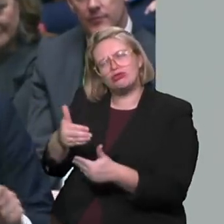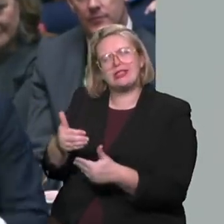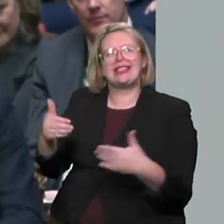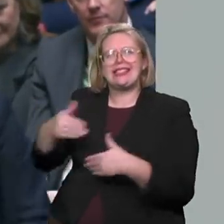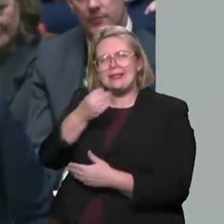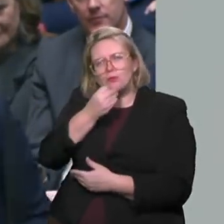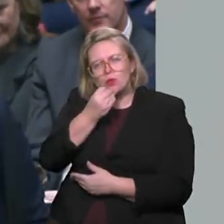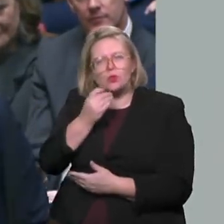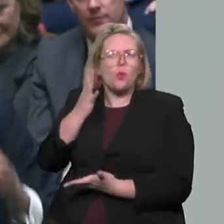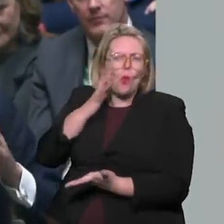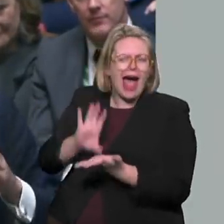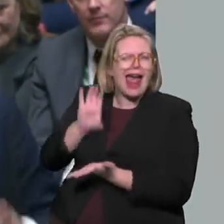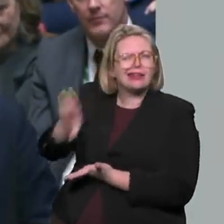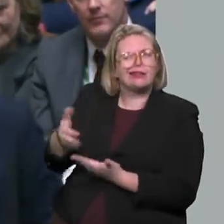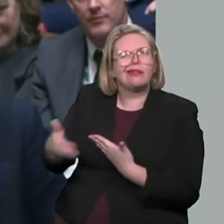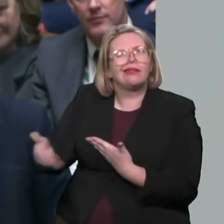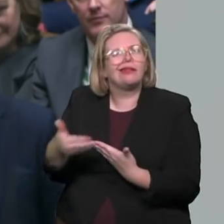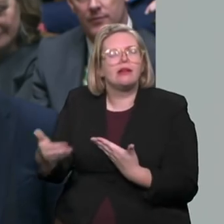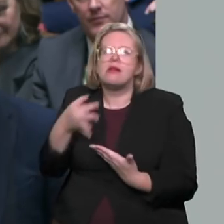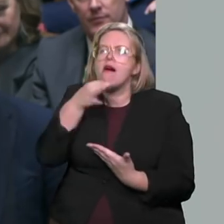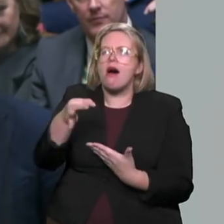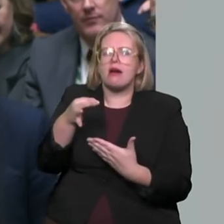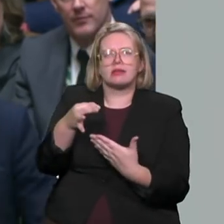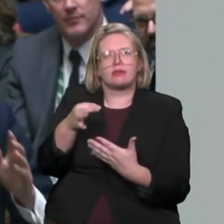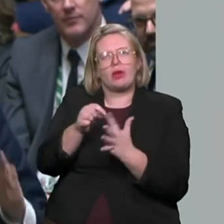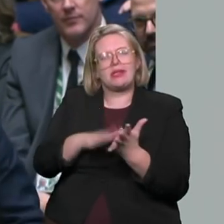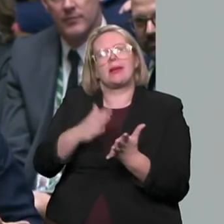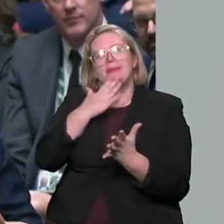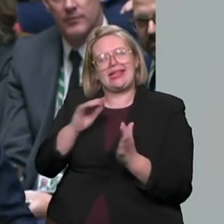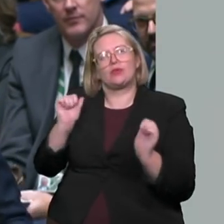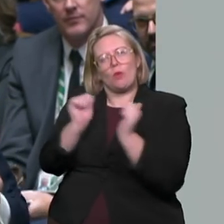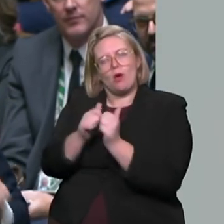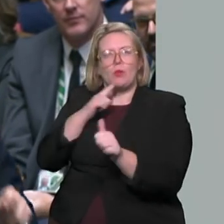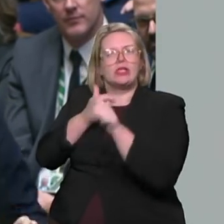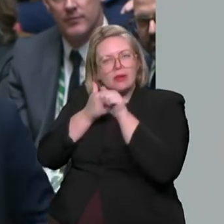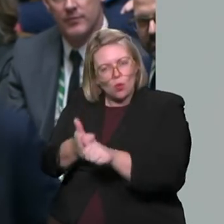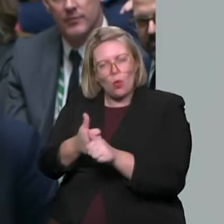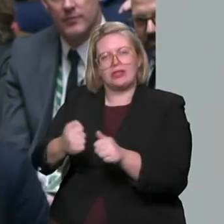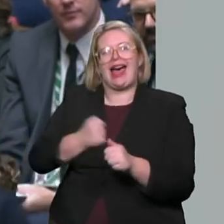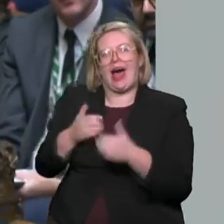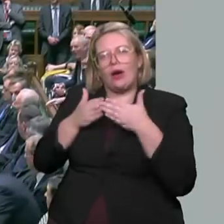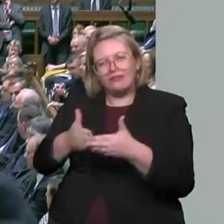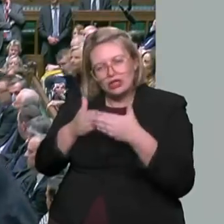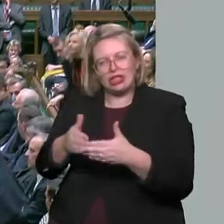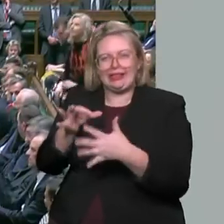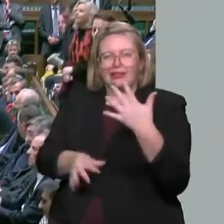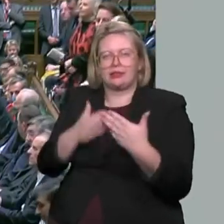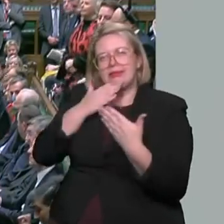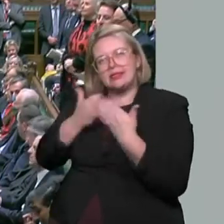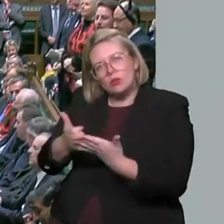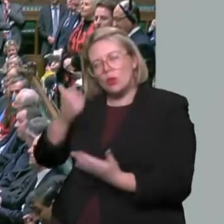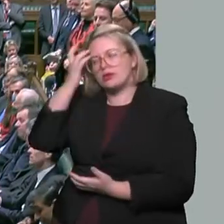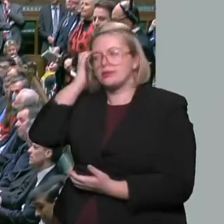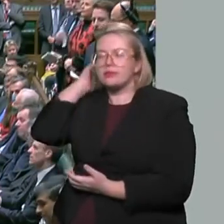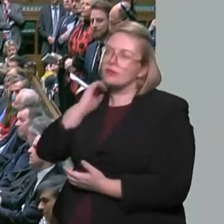that Pillar 2 and 3 launch, and will the Prime Minister reaffirm his commitment to our coastal communities and our fishing sector? The Prime Minister I